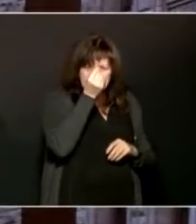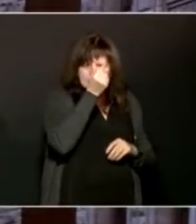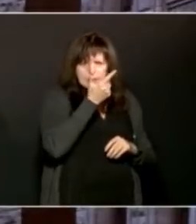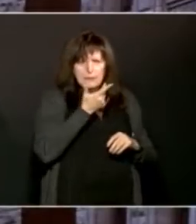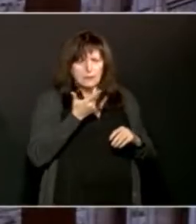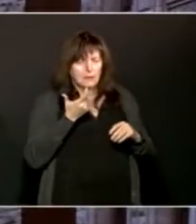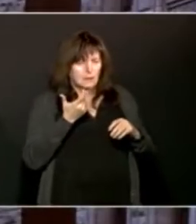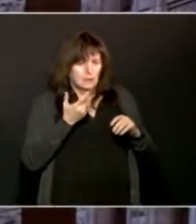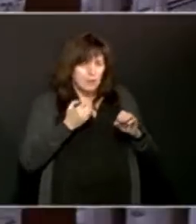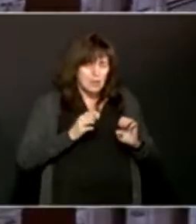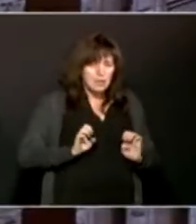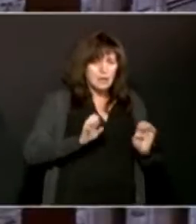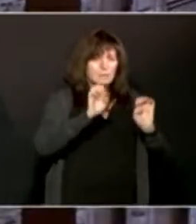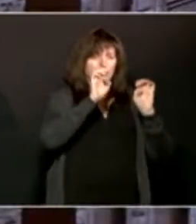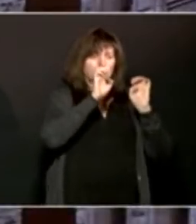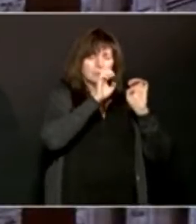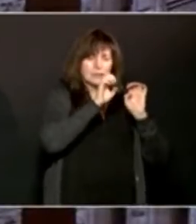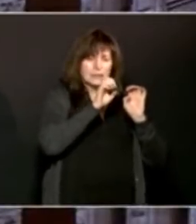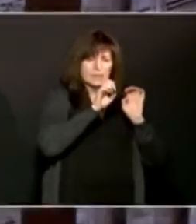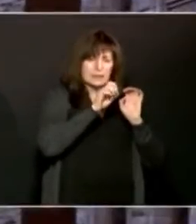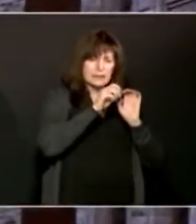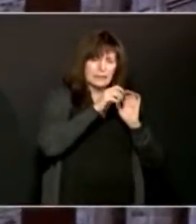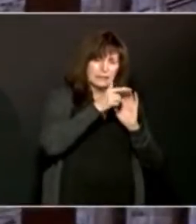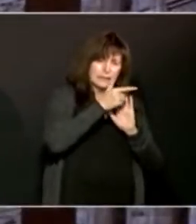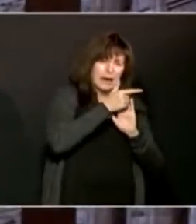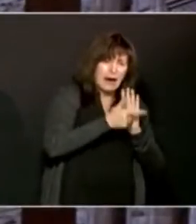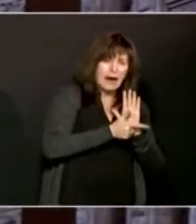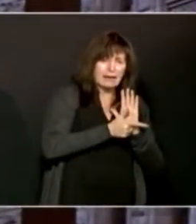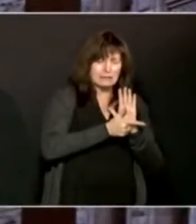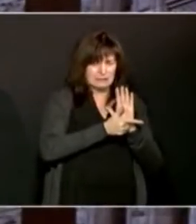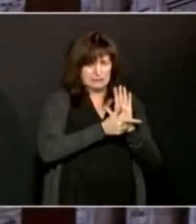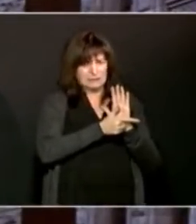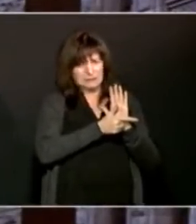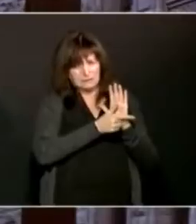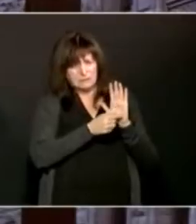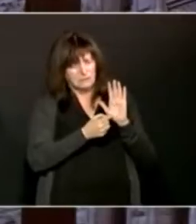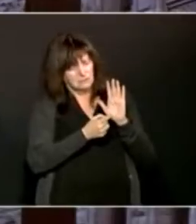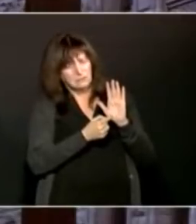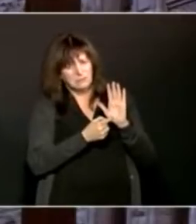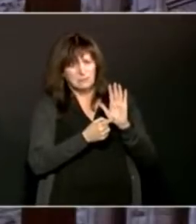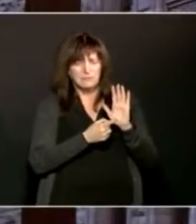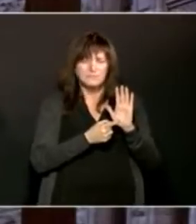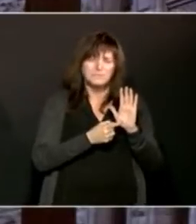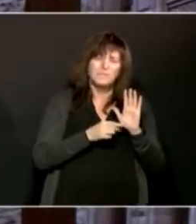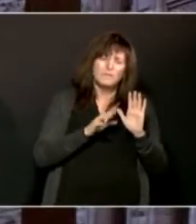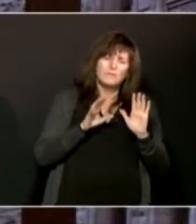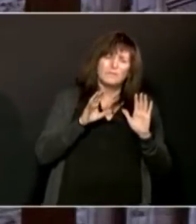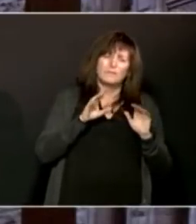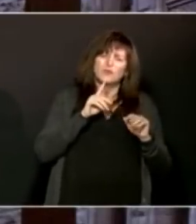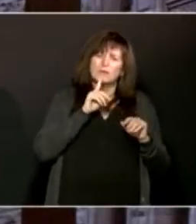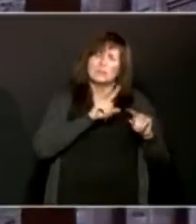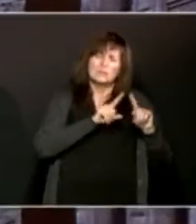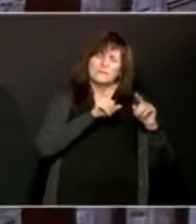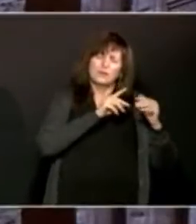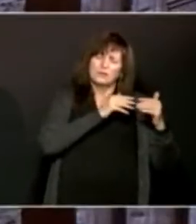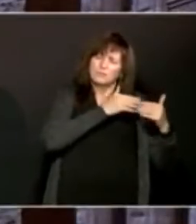MCPA, and then taking that order further again. So it would be a different process. Next question.